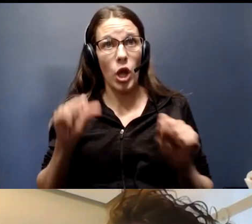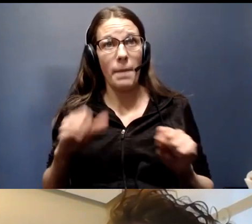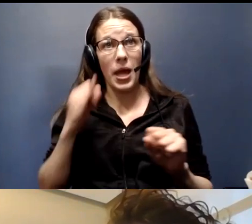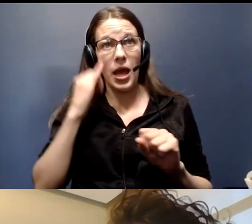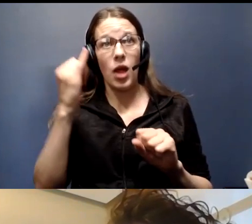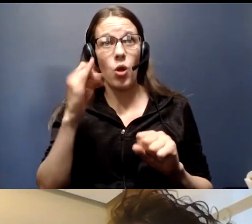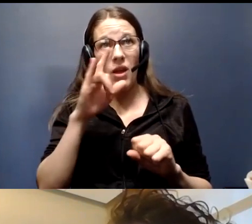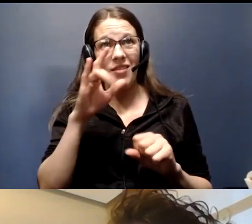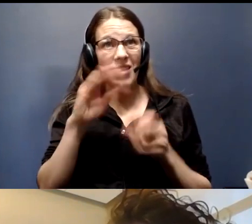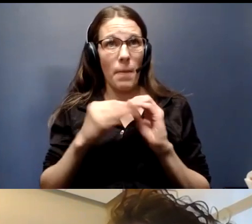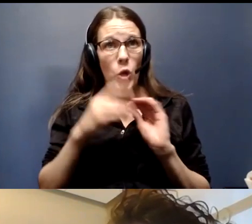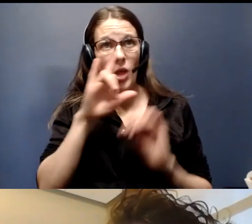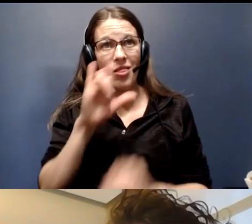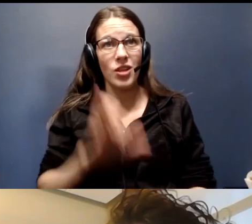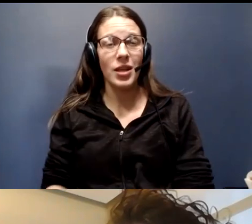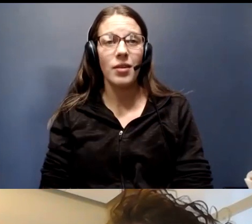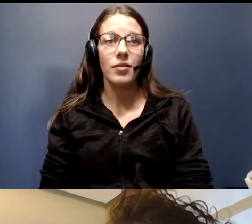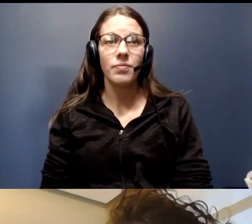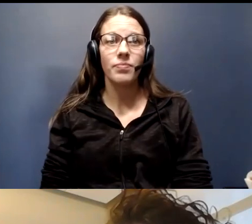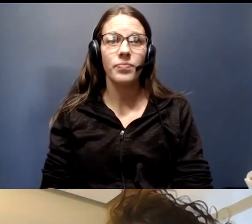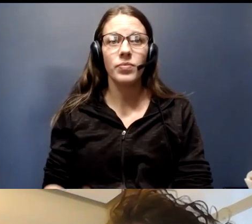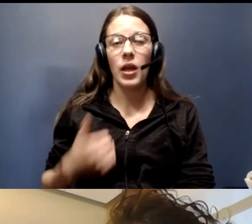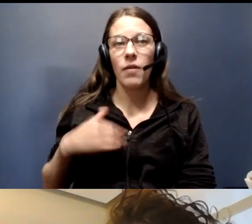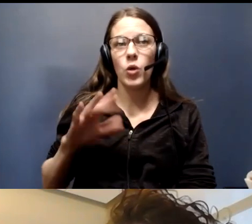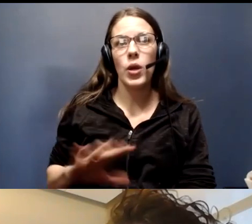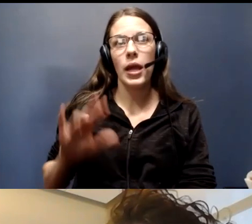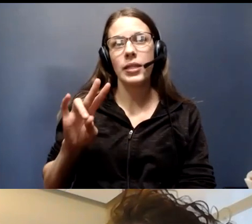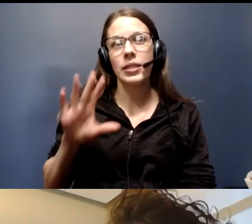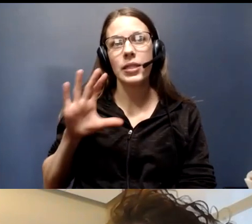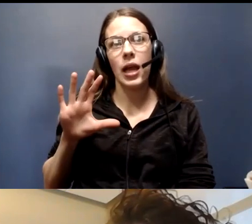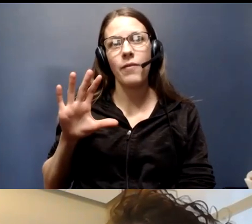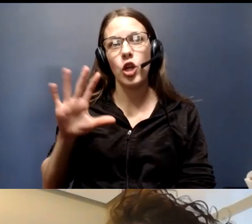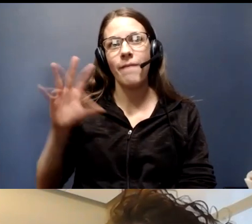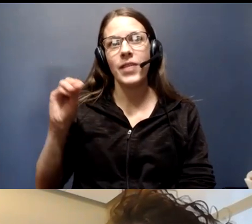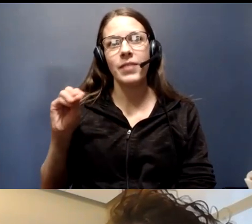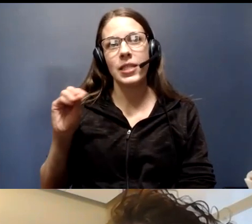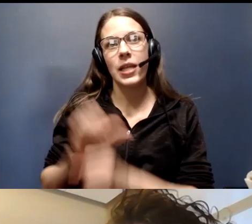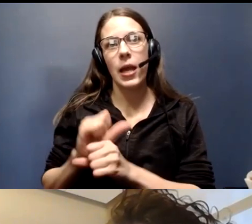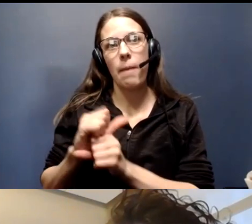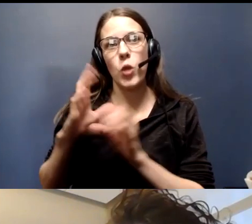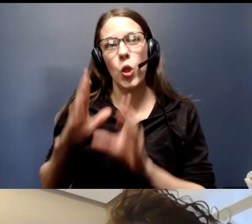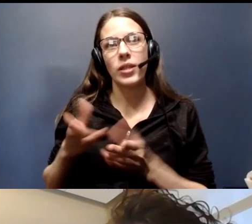of what that number looks like? Yeah, have roughly 750 employees through our system.